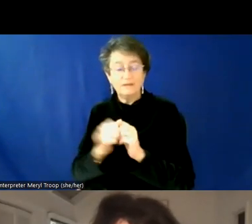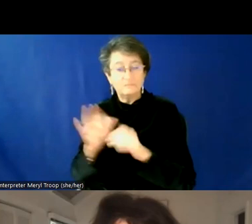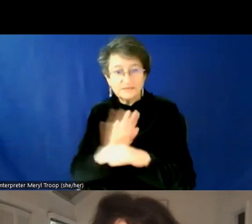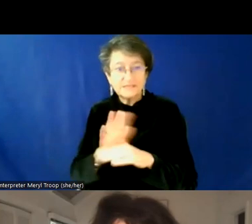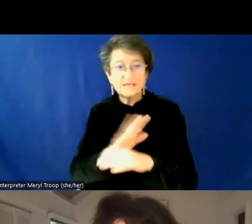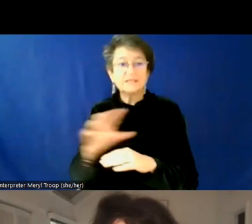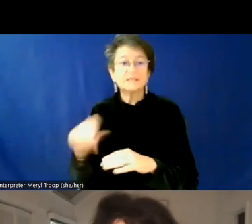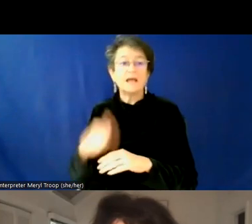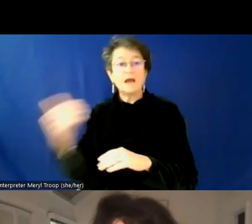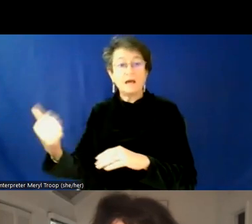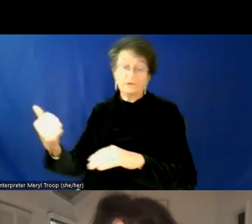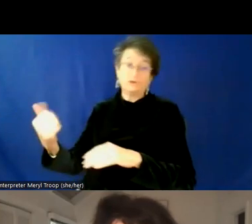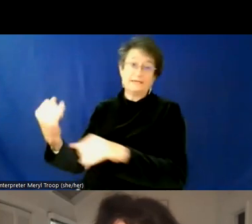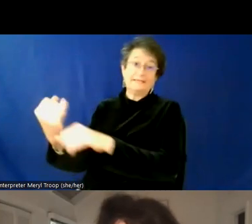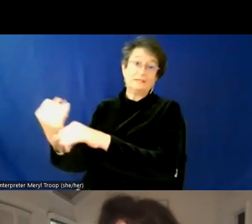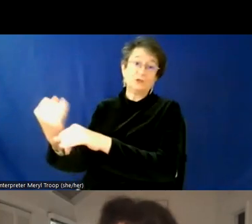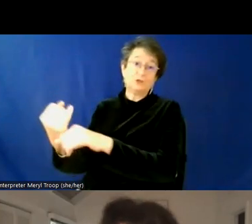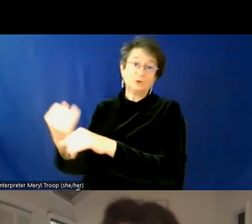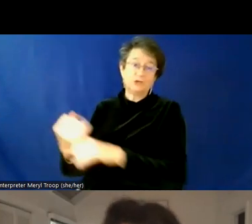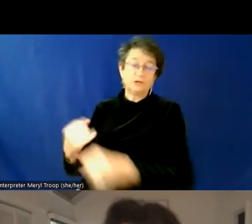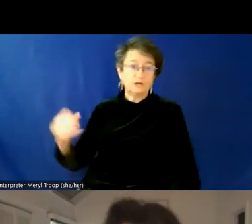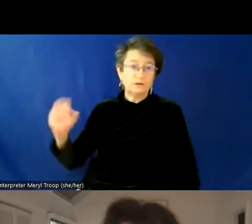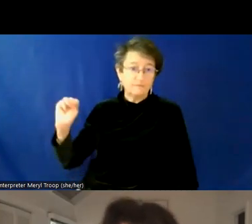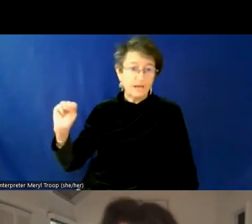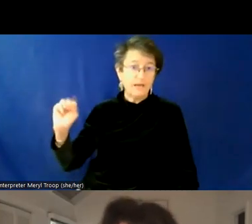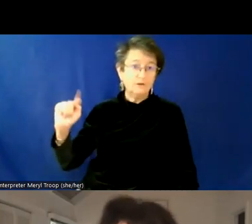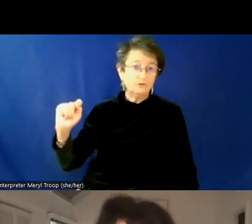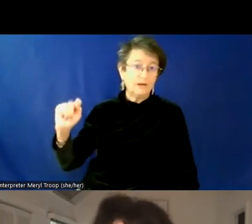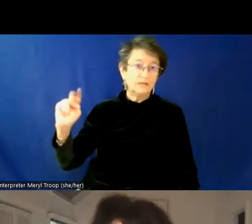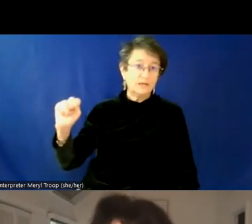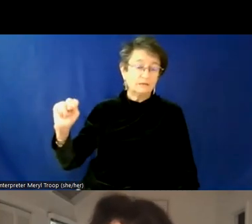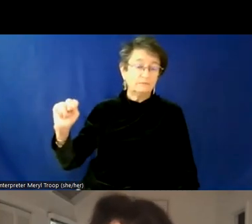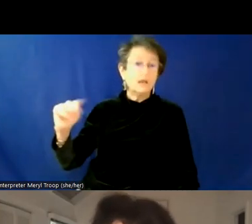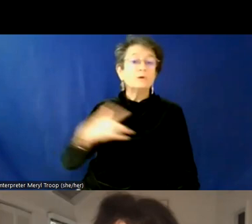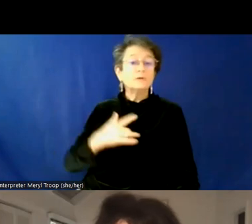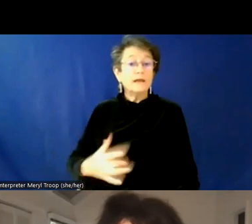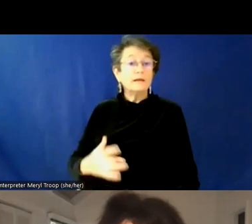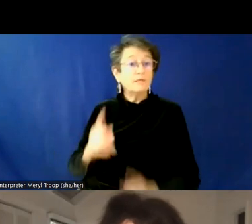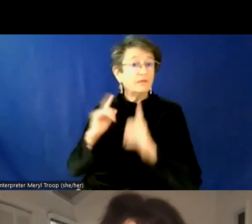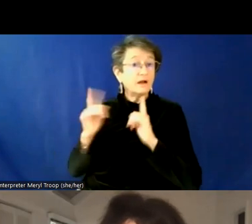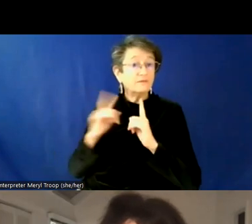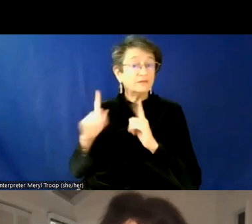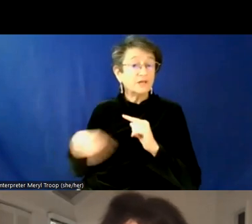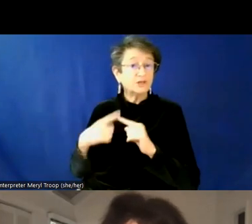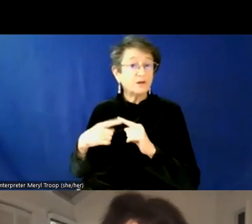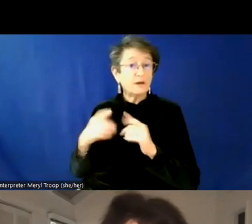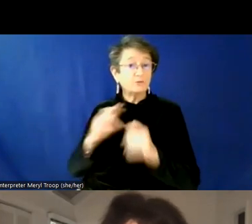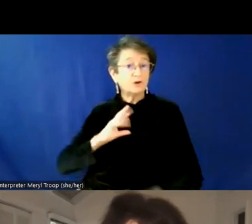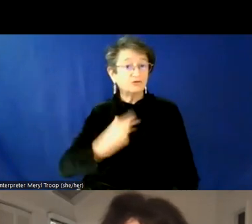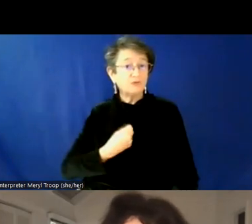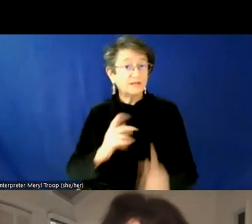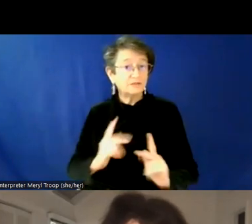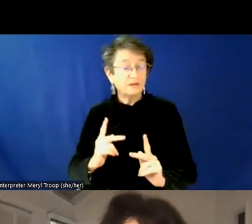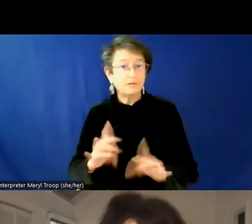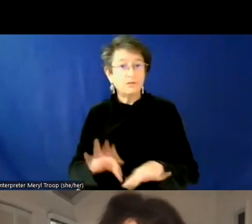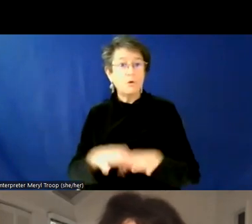trans net, uh, is that frequently the conversation about trans people, uh, sort of opens up this whole can of worms